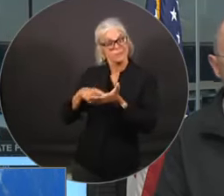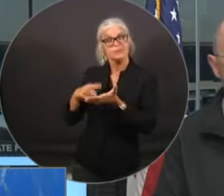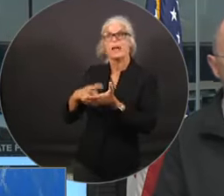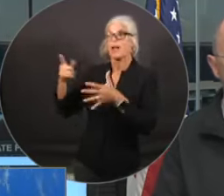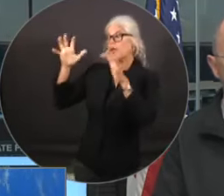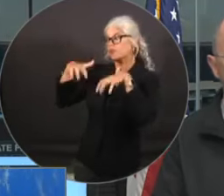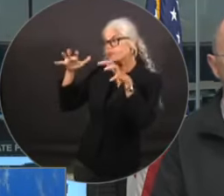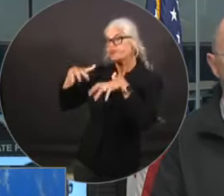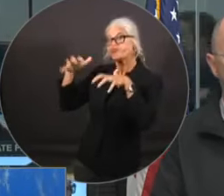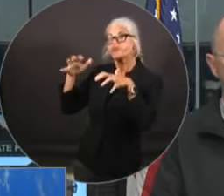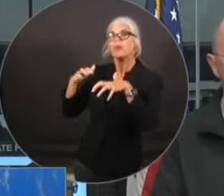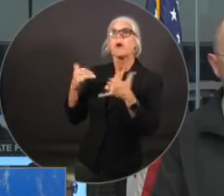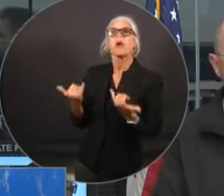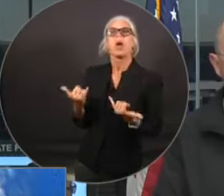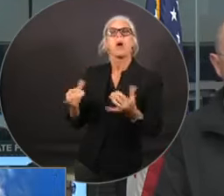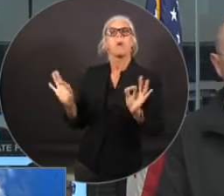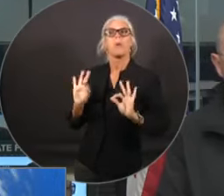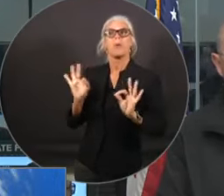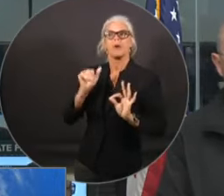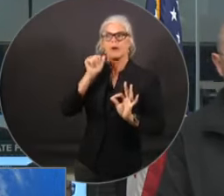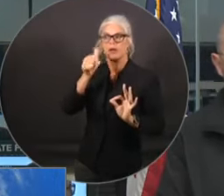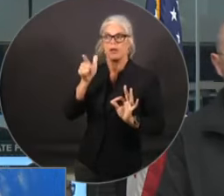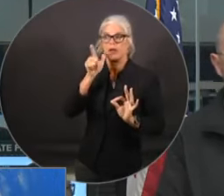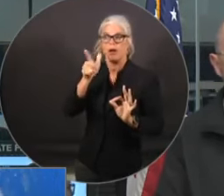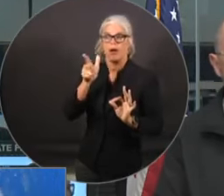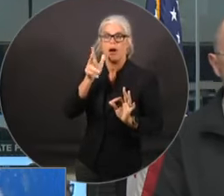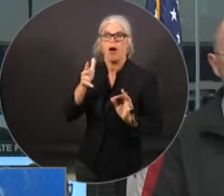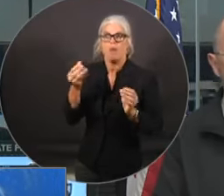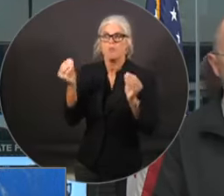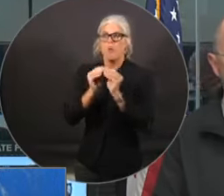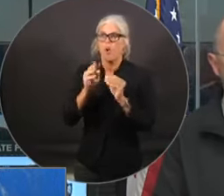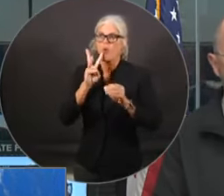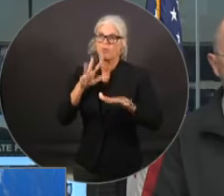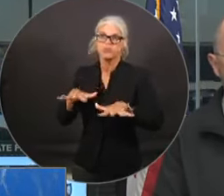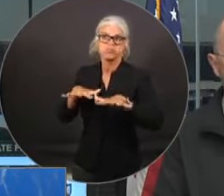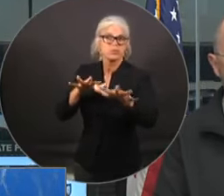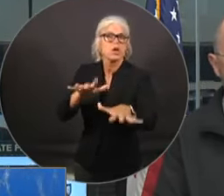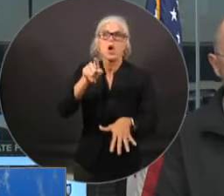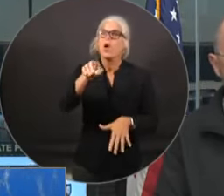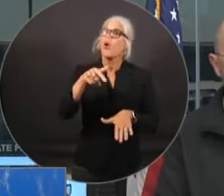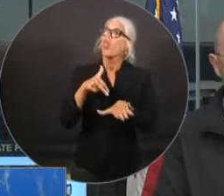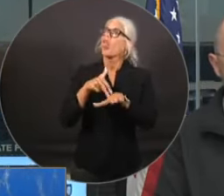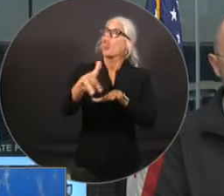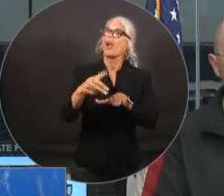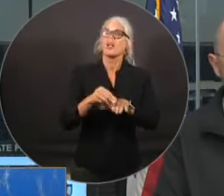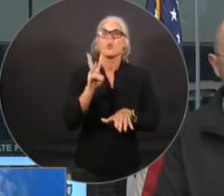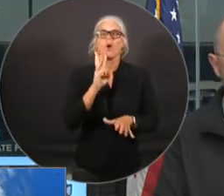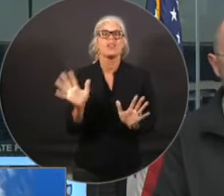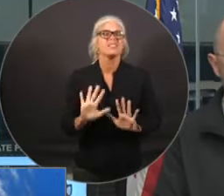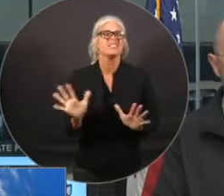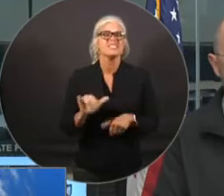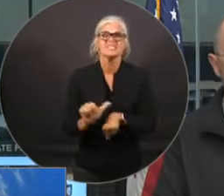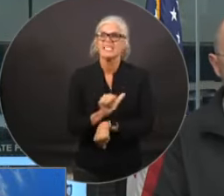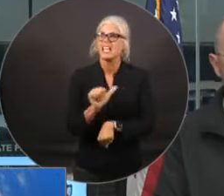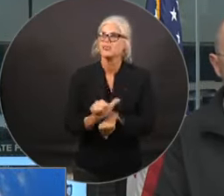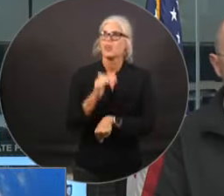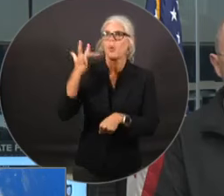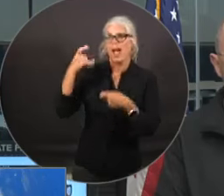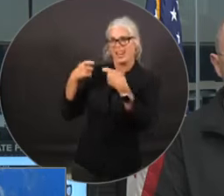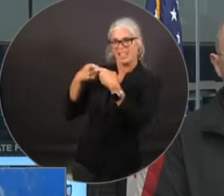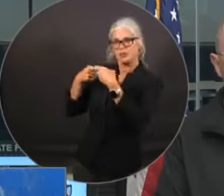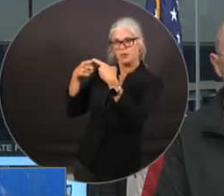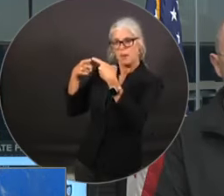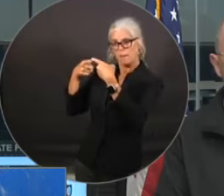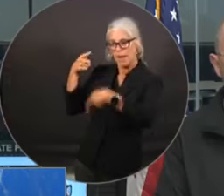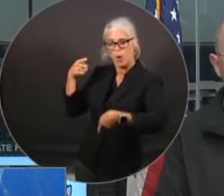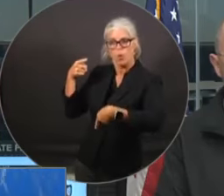not go in to flood waters. There could be dangerous debris. There could be downed power lines. And please do not drive your